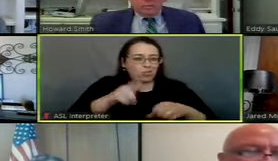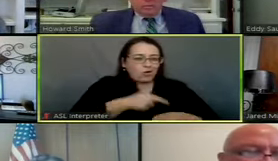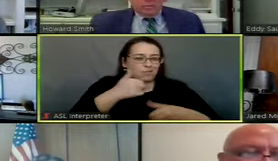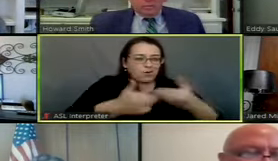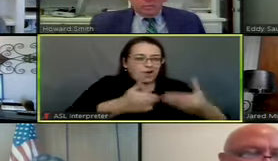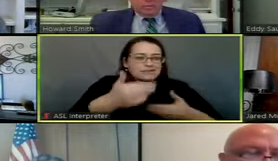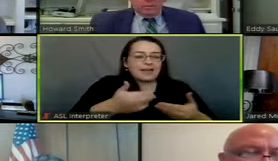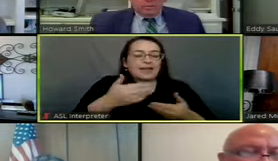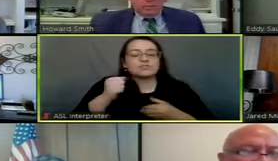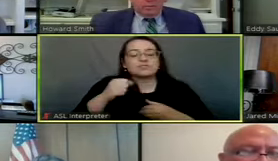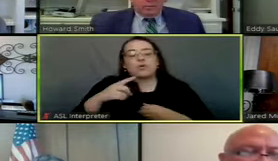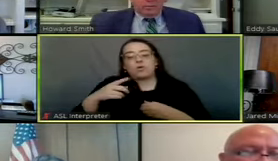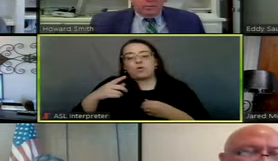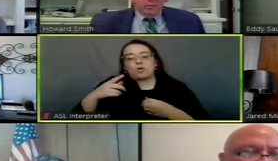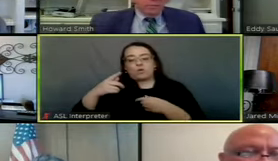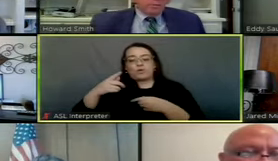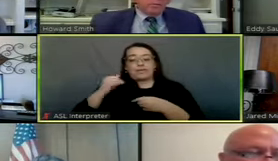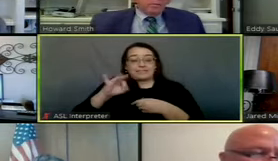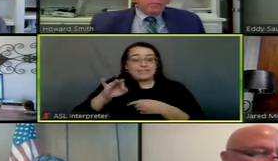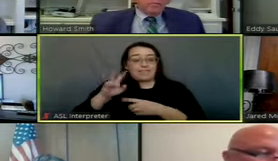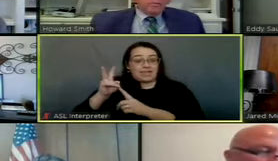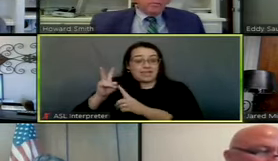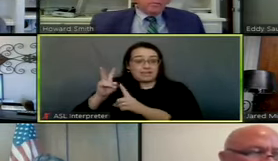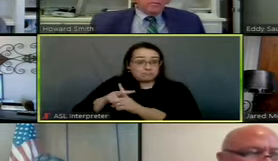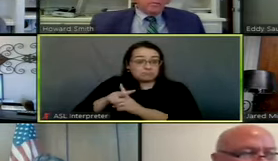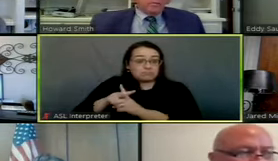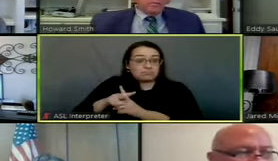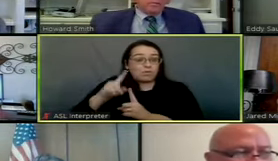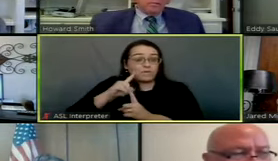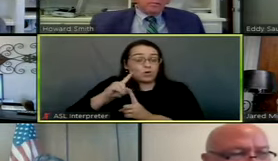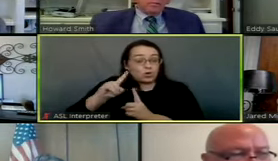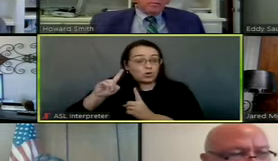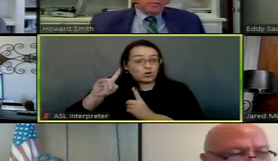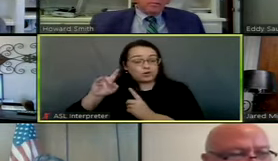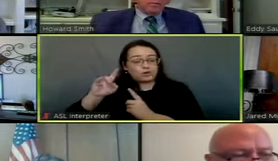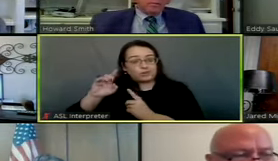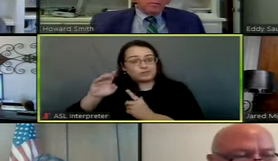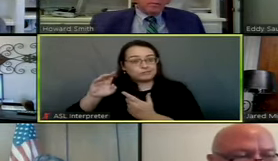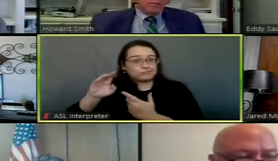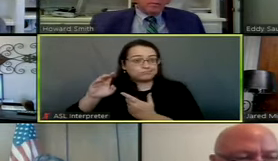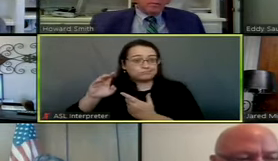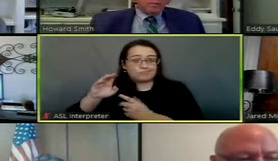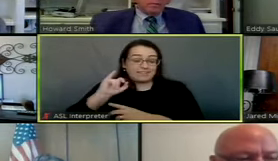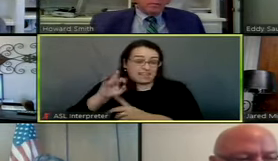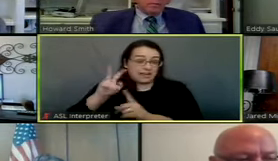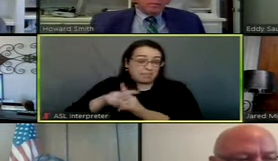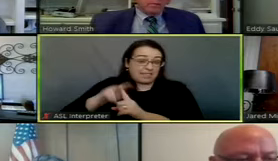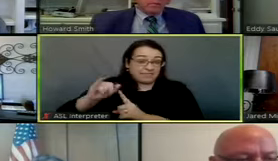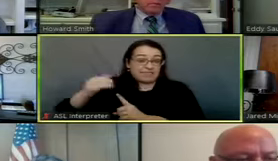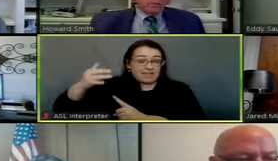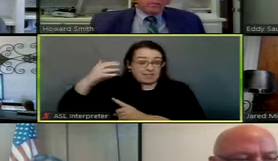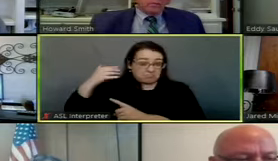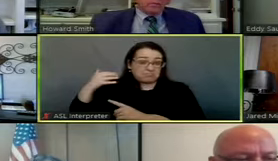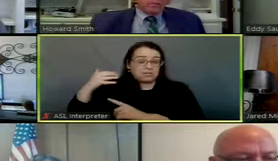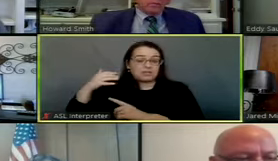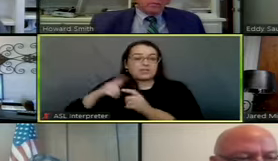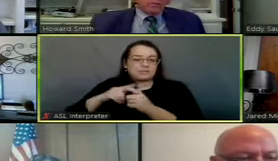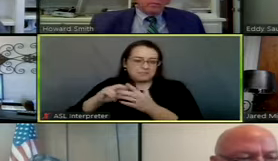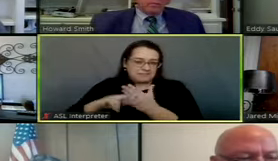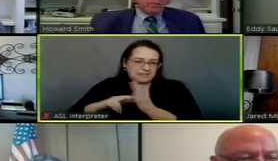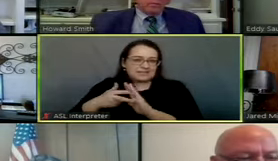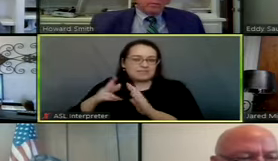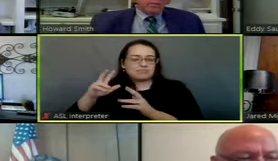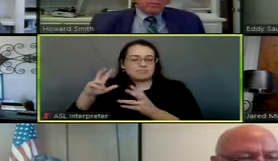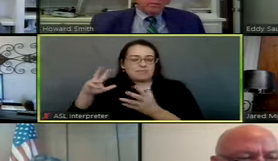that's somewhat confusing, but it has nothing to do with any, it does not pay for any previous rate case projects, which would include wind farms and other